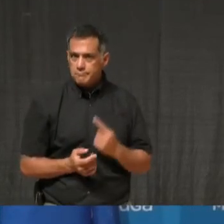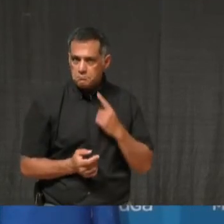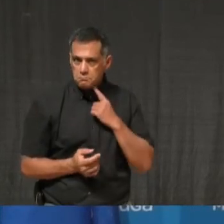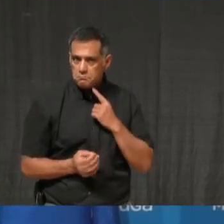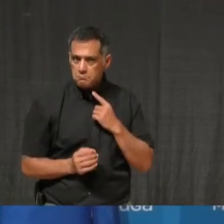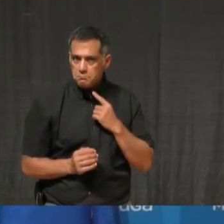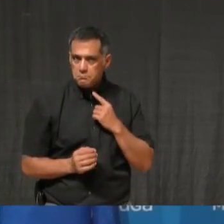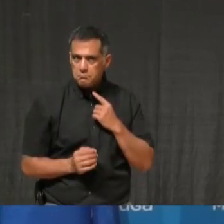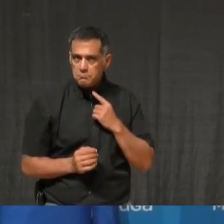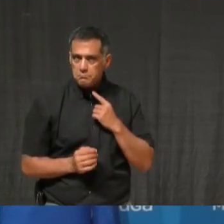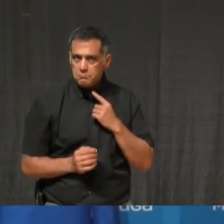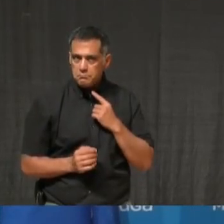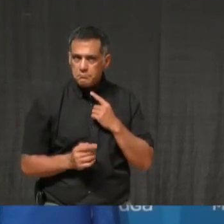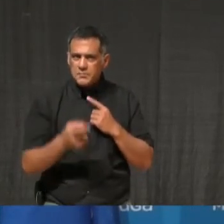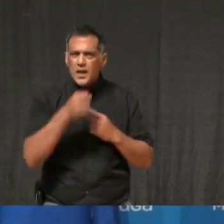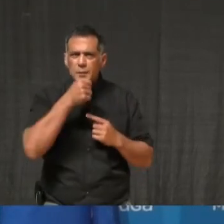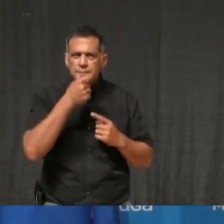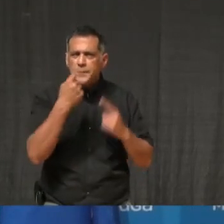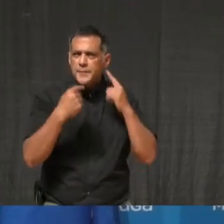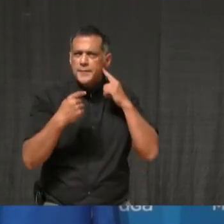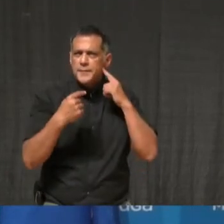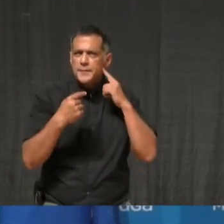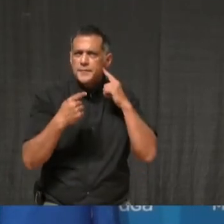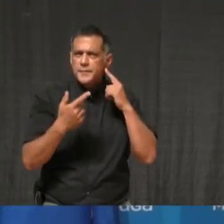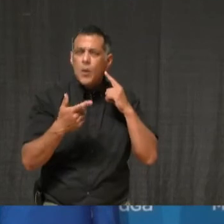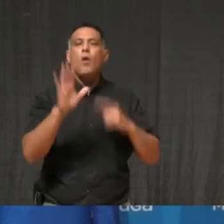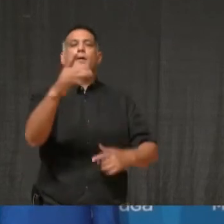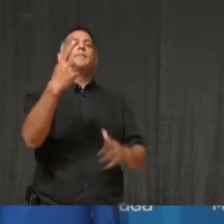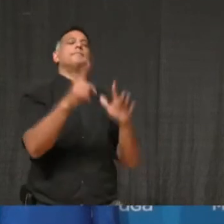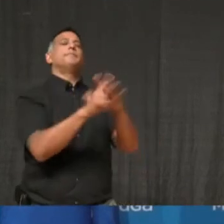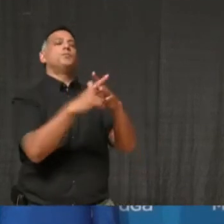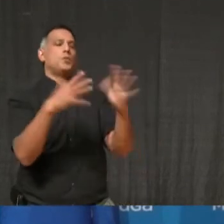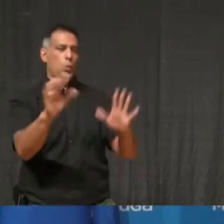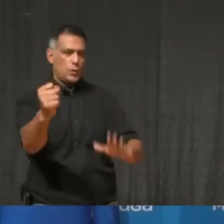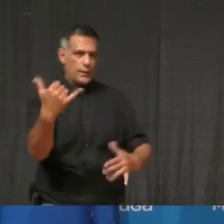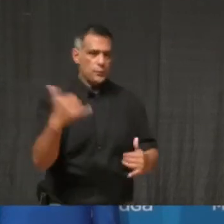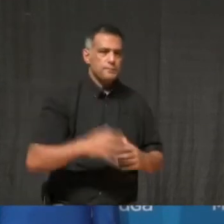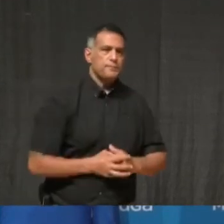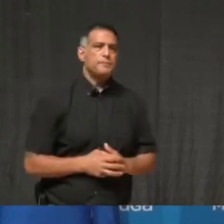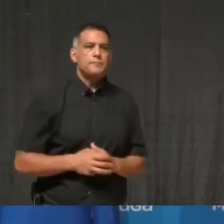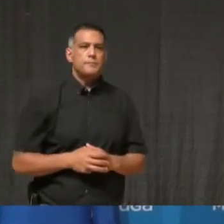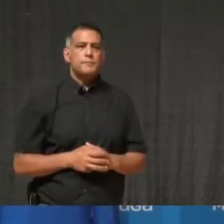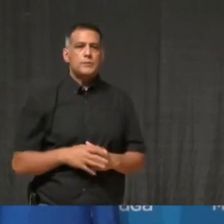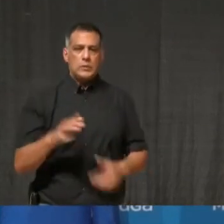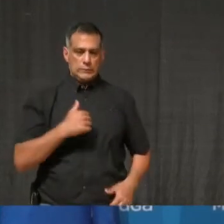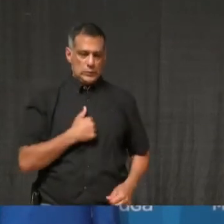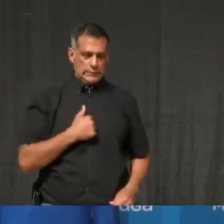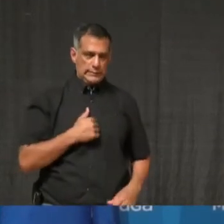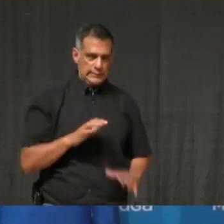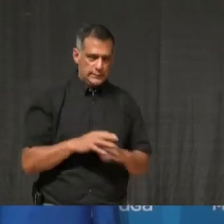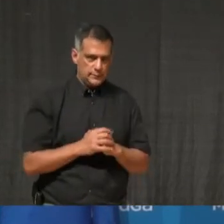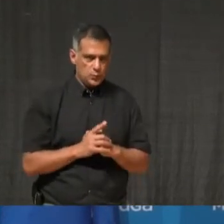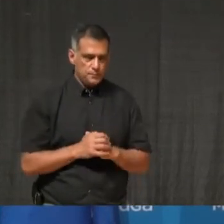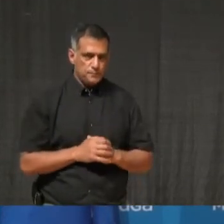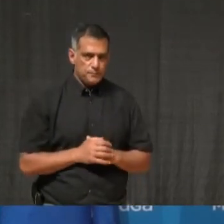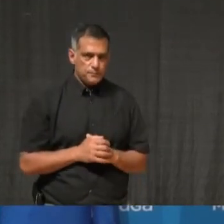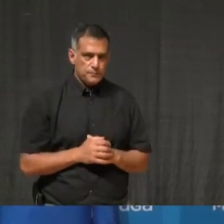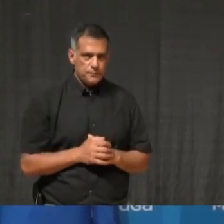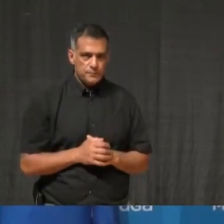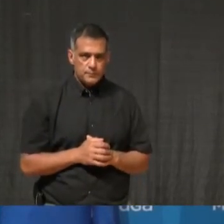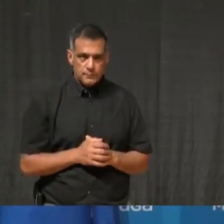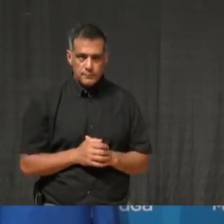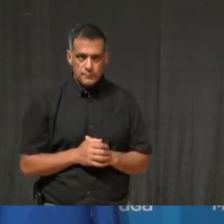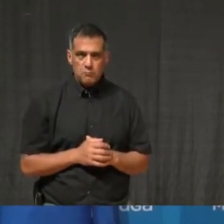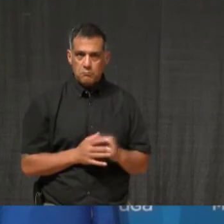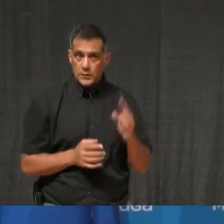Khaled, you need to unmute yourself. I'm just unmuting myself, but there was a glitch. I'm sorry about that. Can you hear me now? Yes, we can.